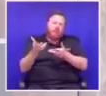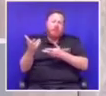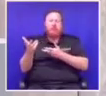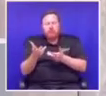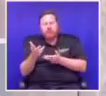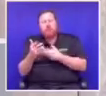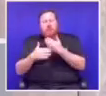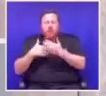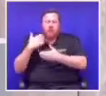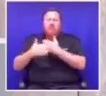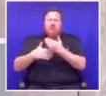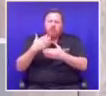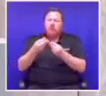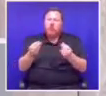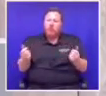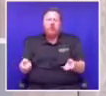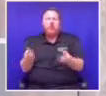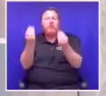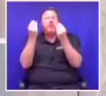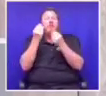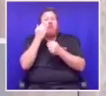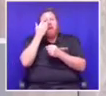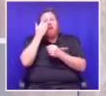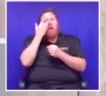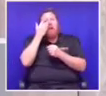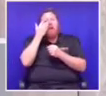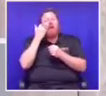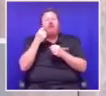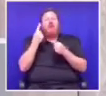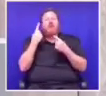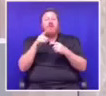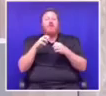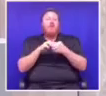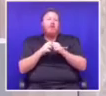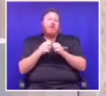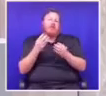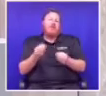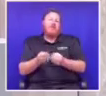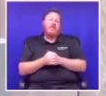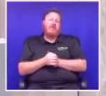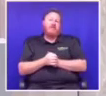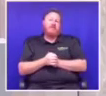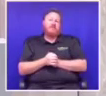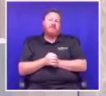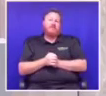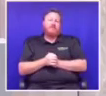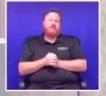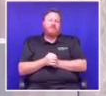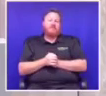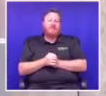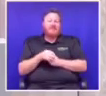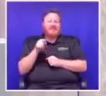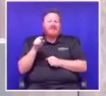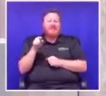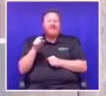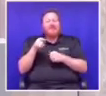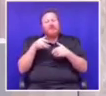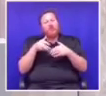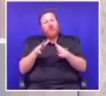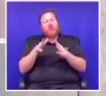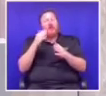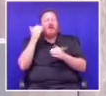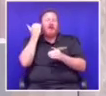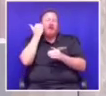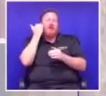and find solutions for the problems that we may have. and that is the way that the